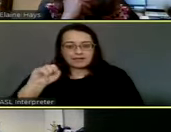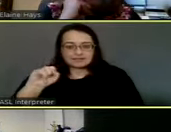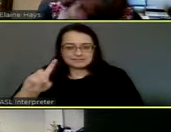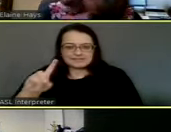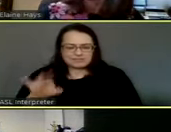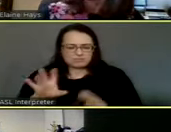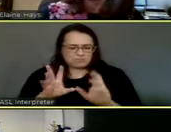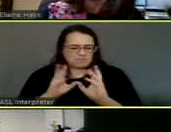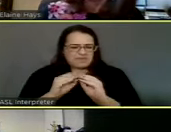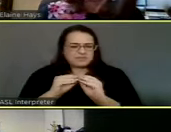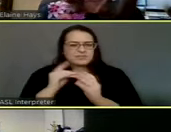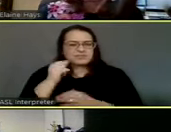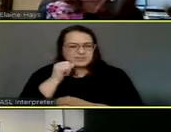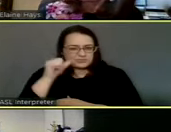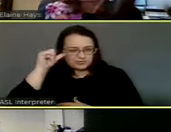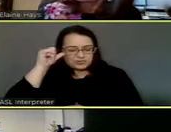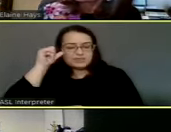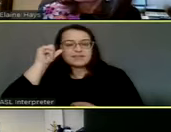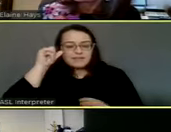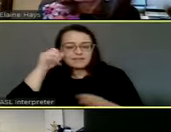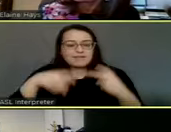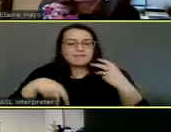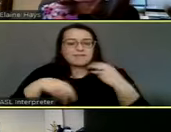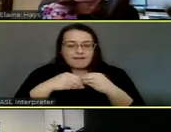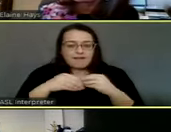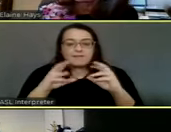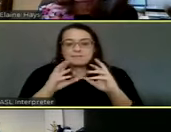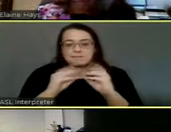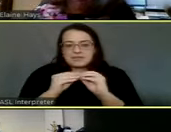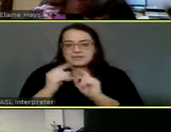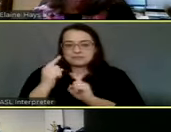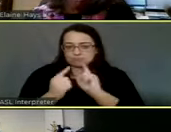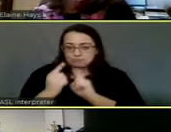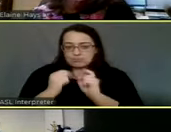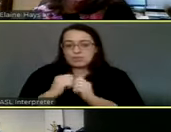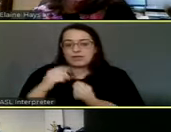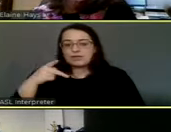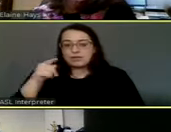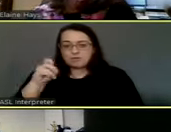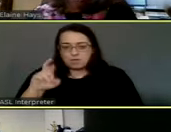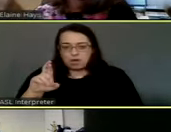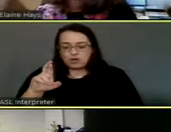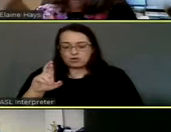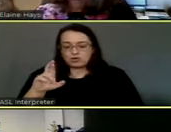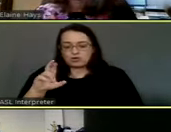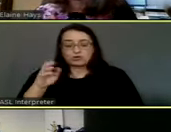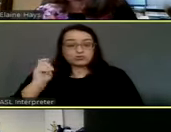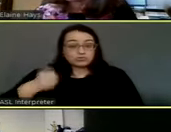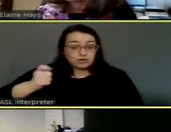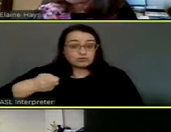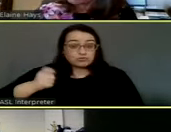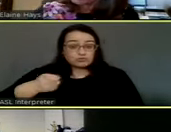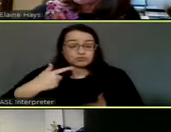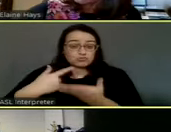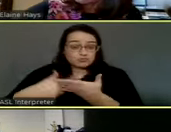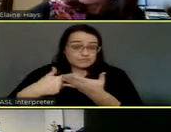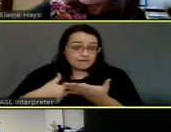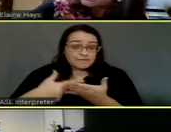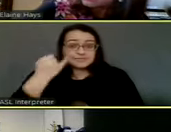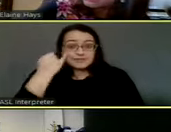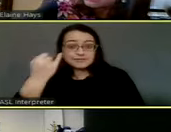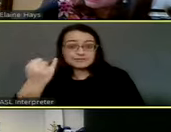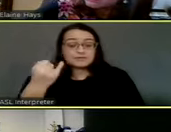place yesterday. Uh, we've also had additional meetings one-on-one with the Potter County judge, uh, to discuss the idea. Uh,